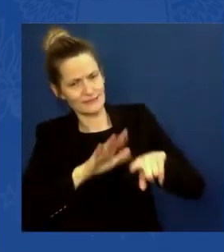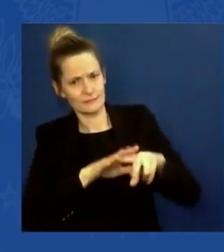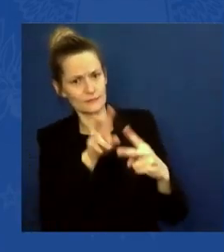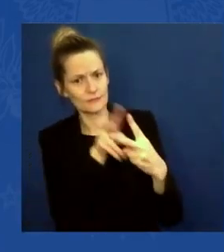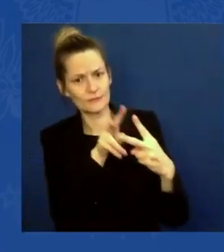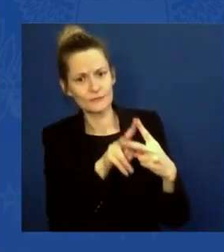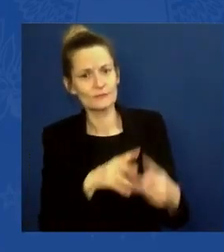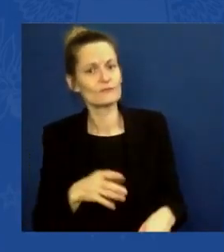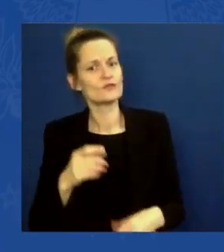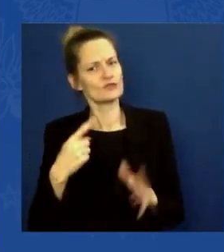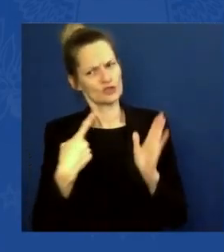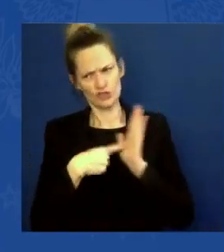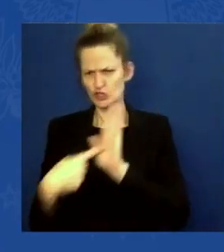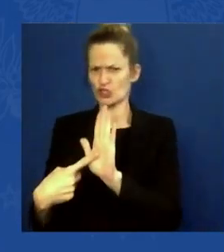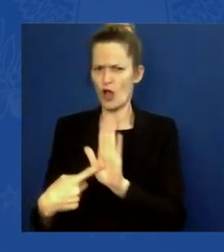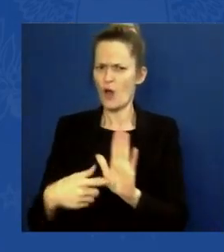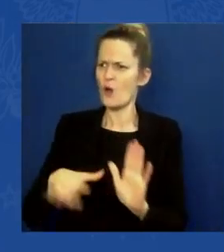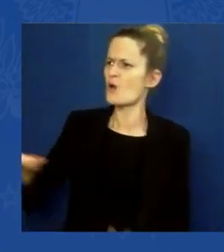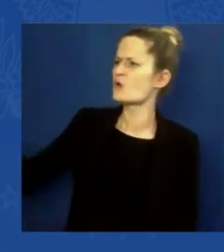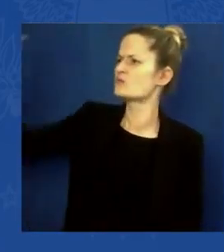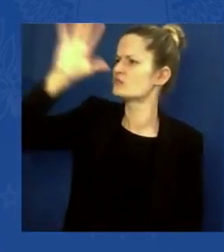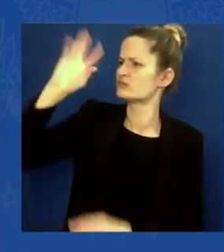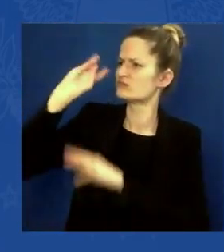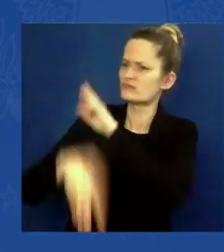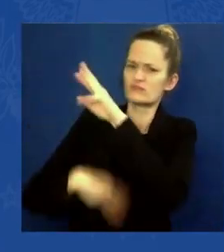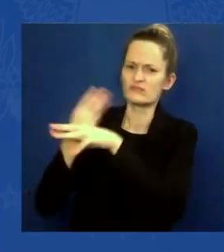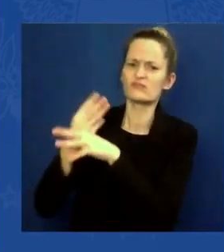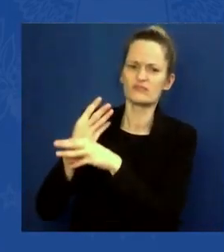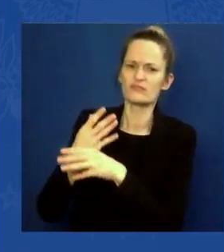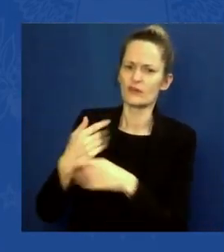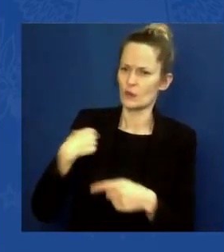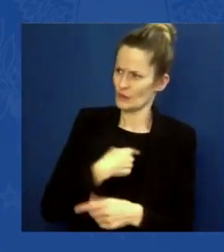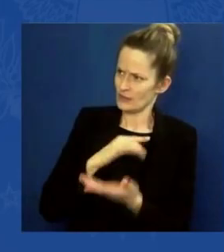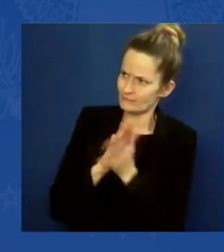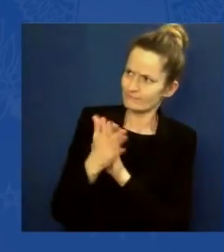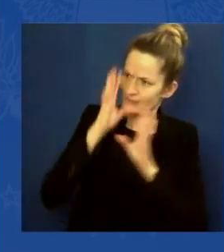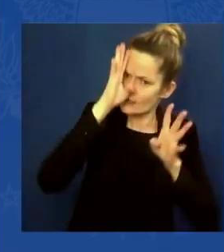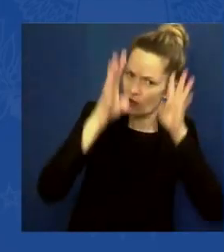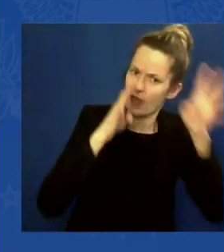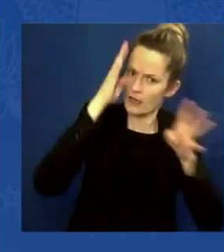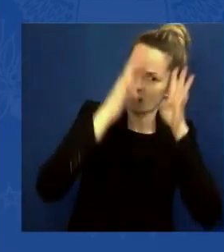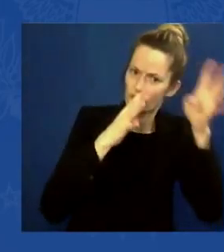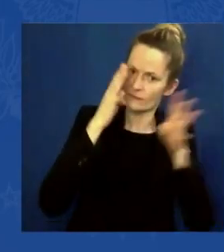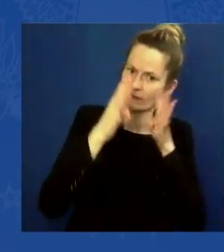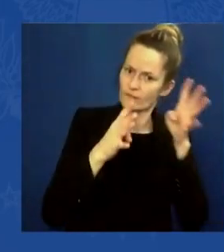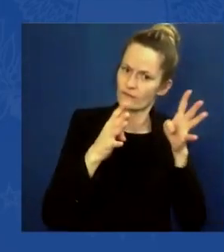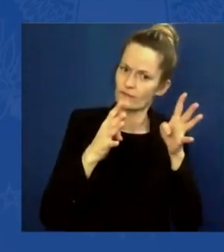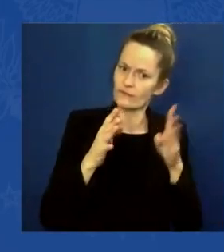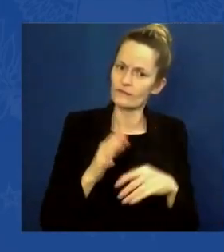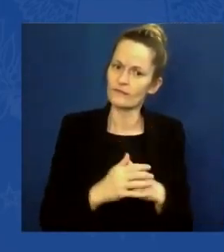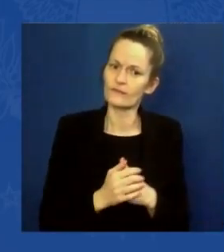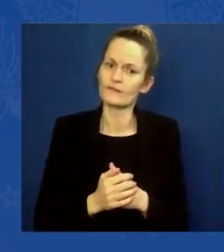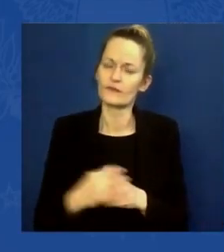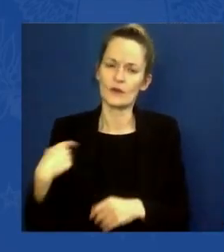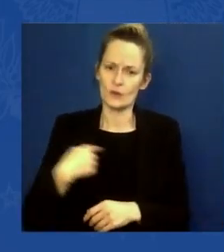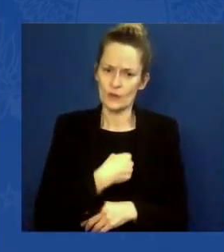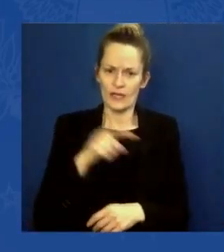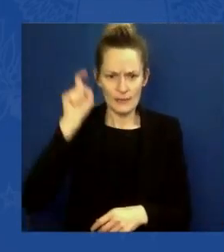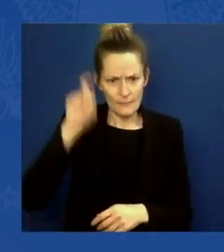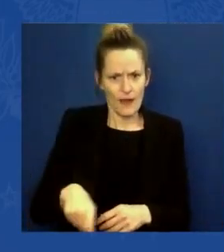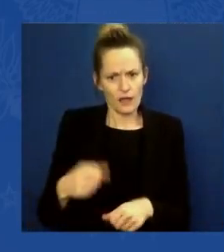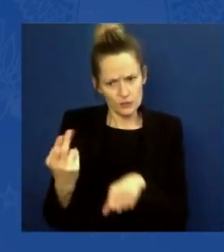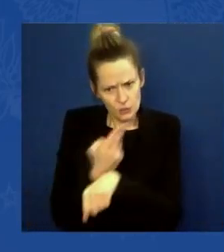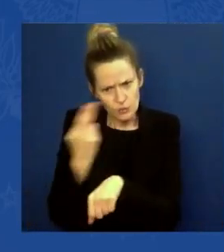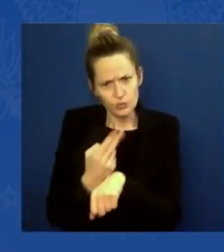the cost of renewable energy. Of course, we have to invest in the future. We need to deploy cutting-edge technologies, and we have to employ them today, not